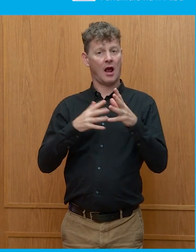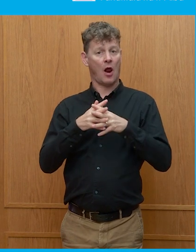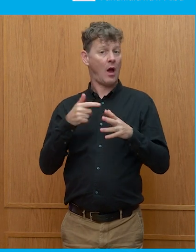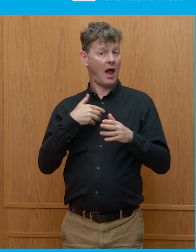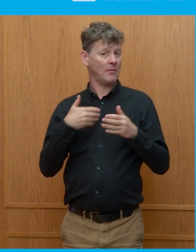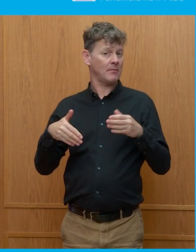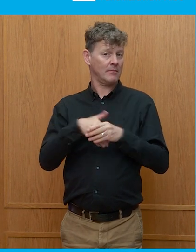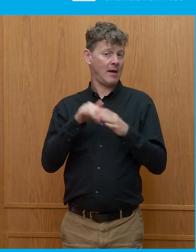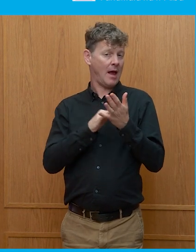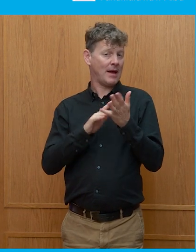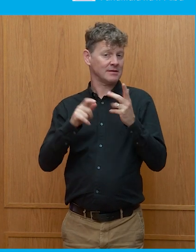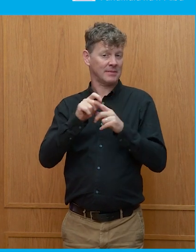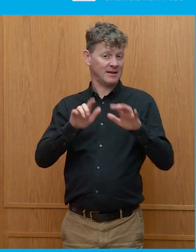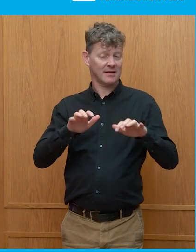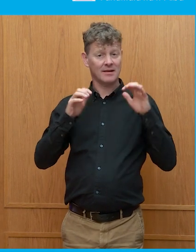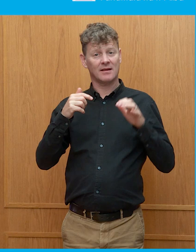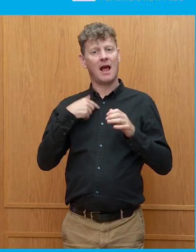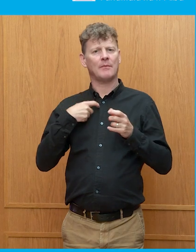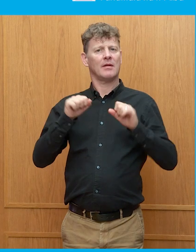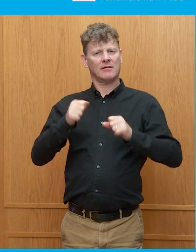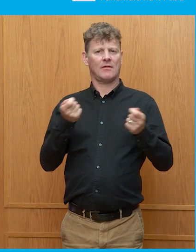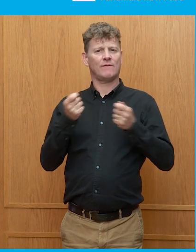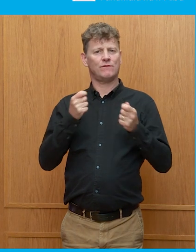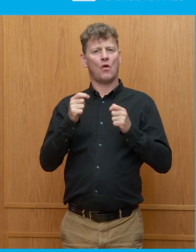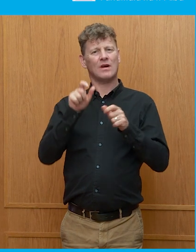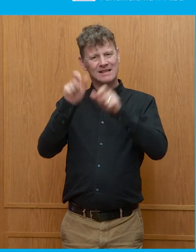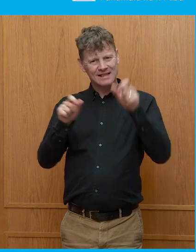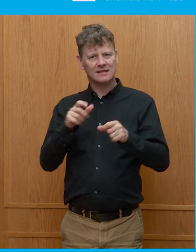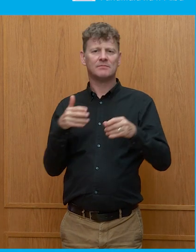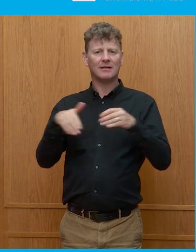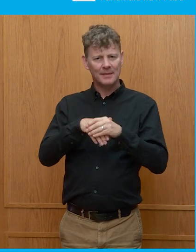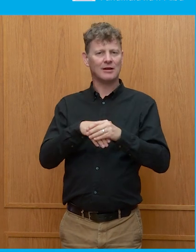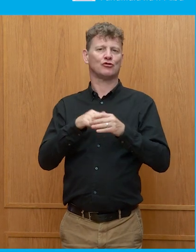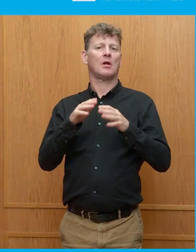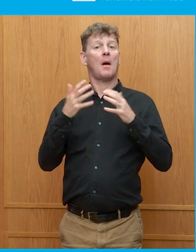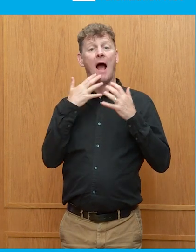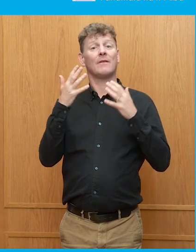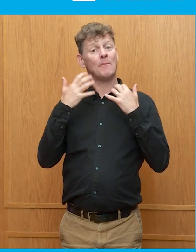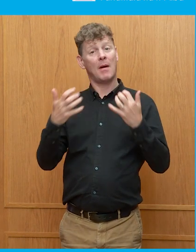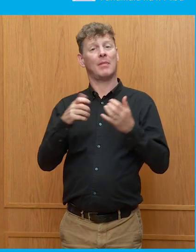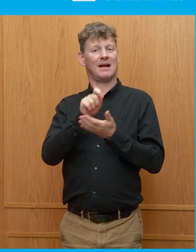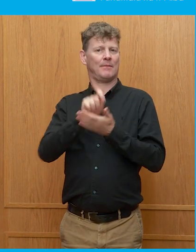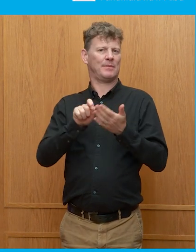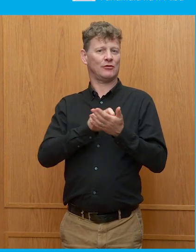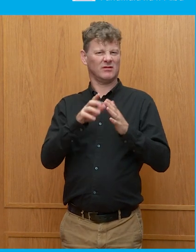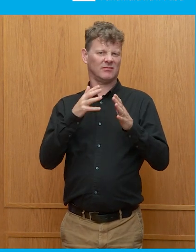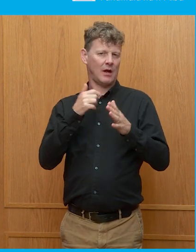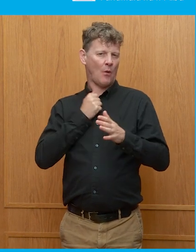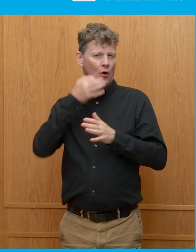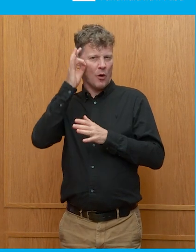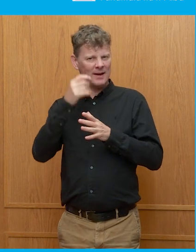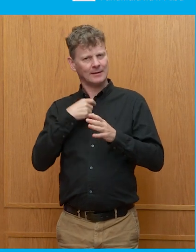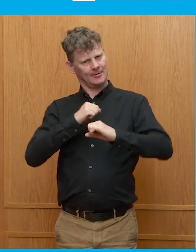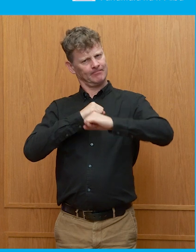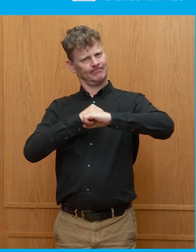of the Citizens' Participation and Public Petitions Committee here in the Scottish Parliament. I always like to give a plug for this committee because I do